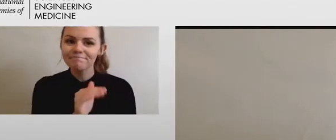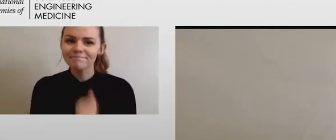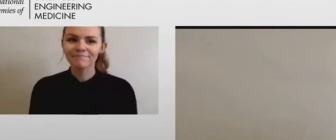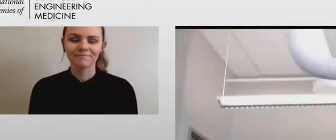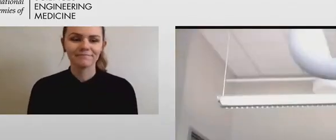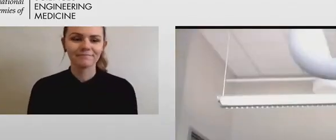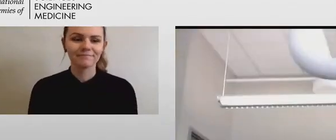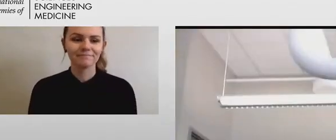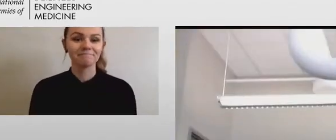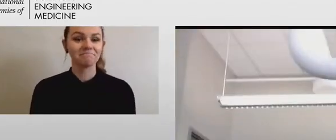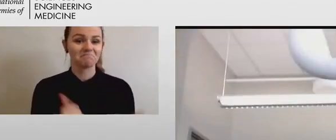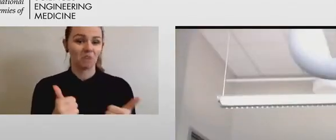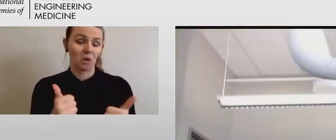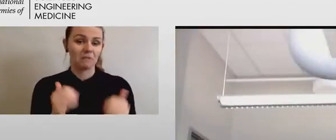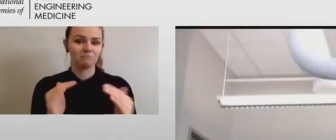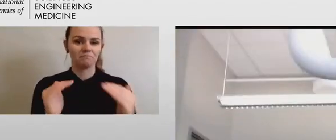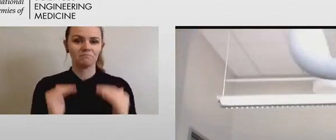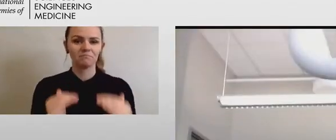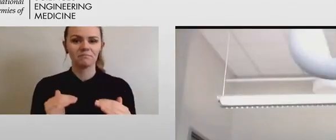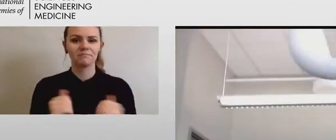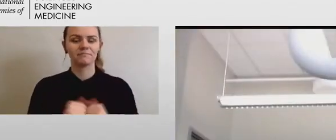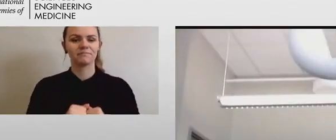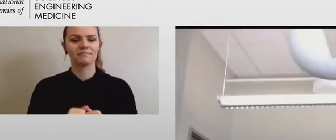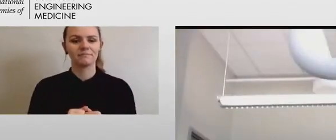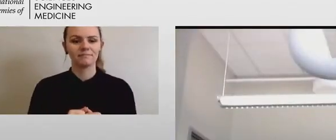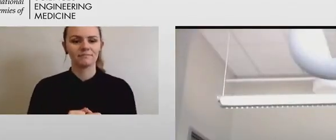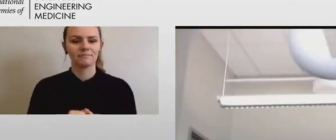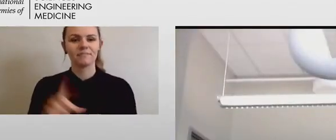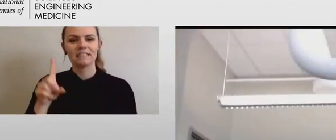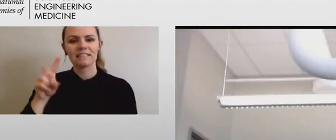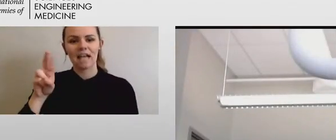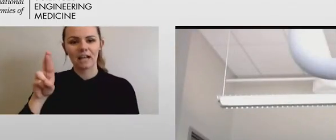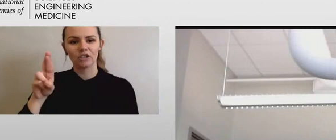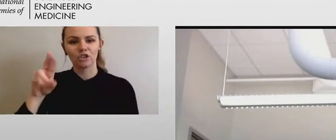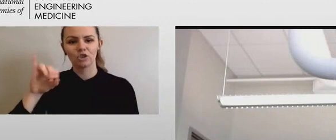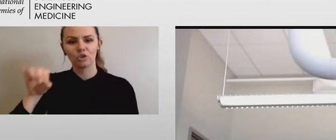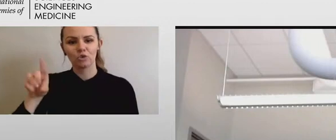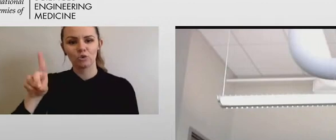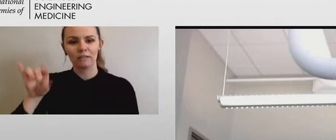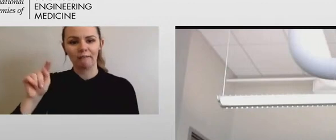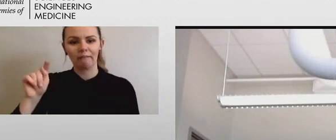All right. Then we'll move on to Dr. Julian Brinkley.